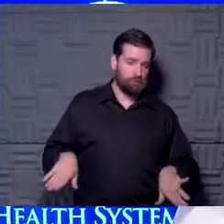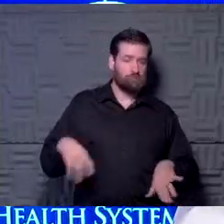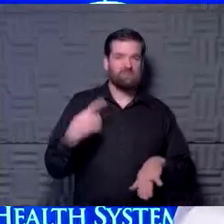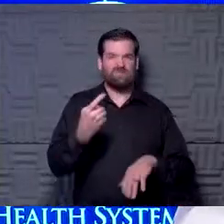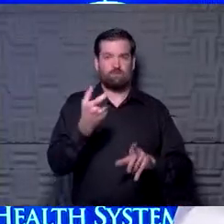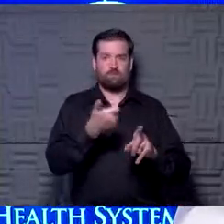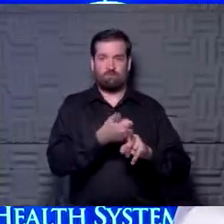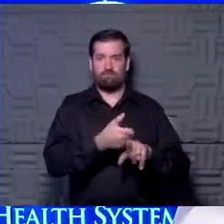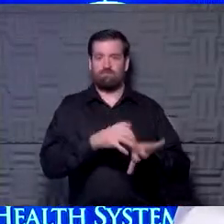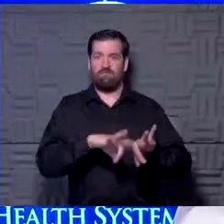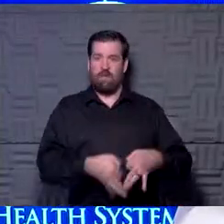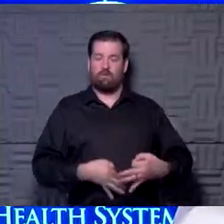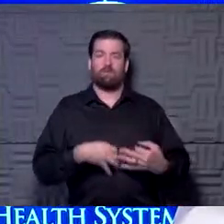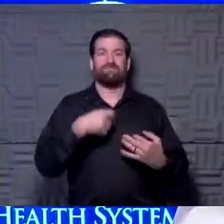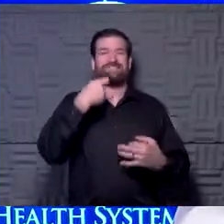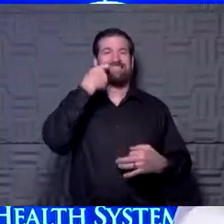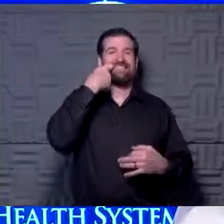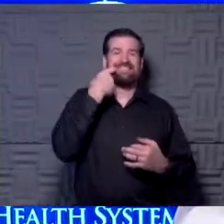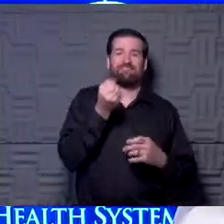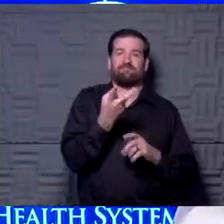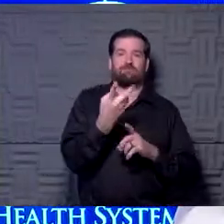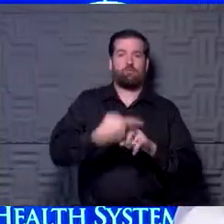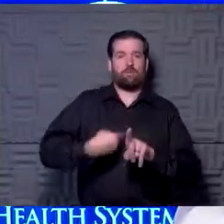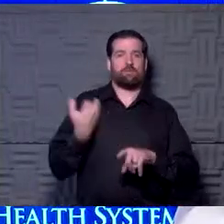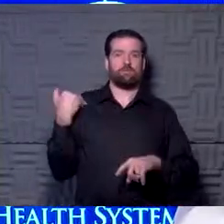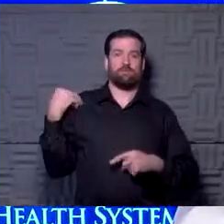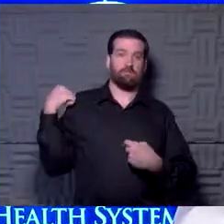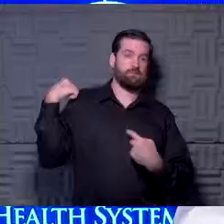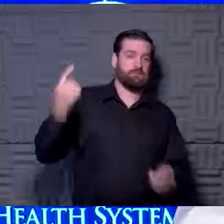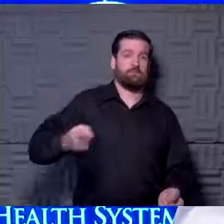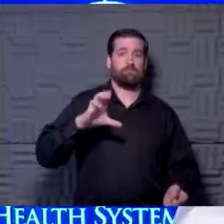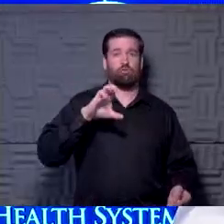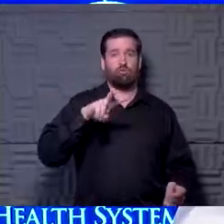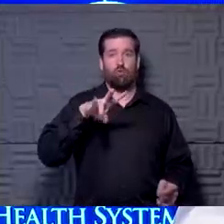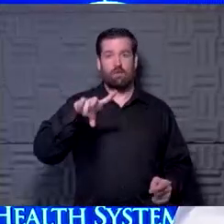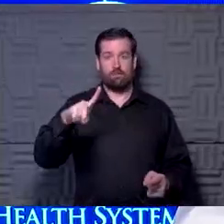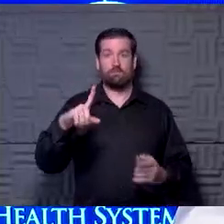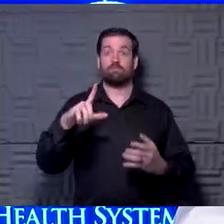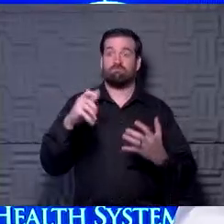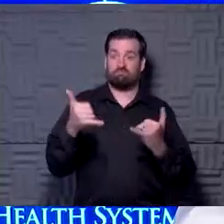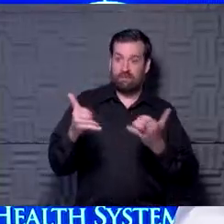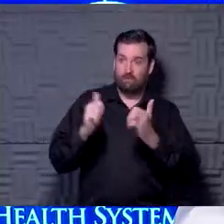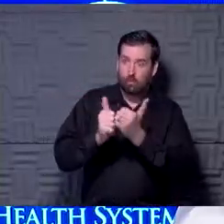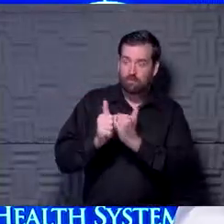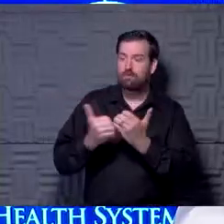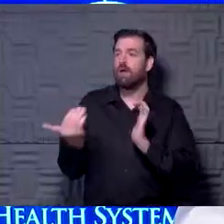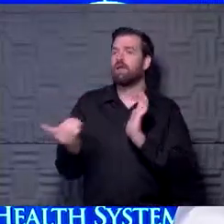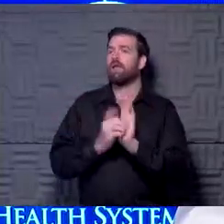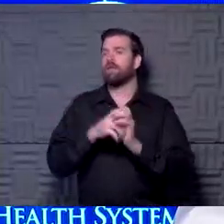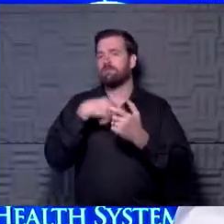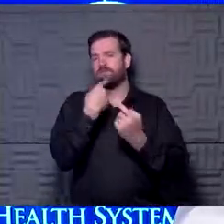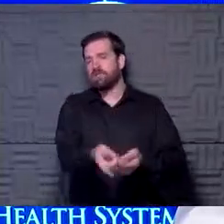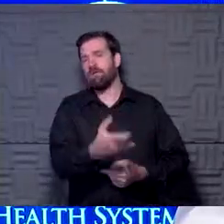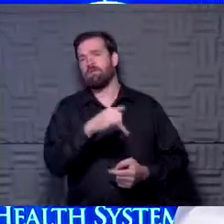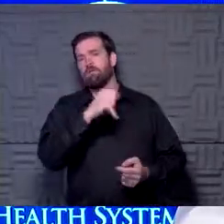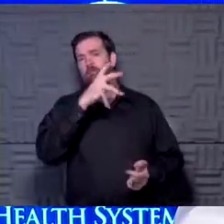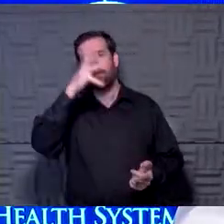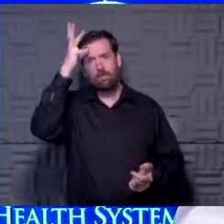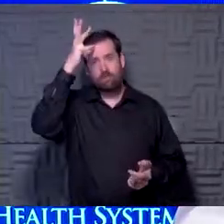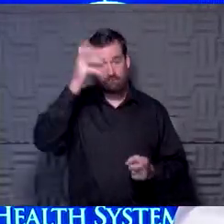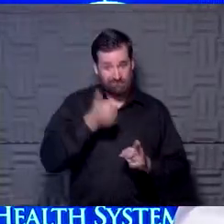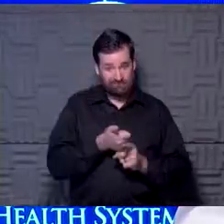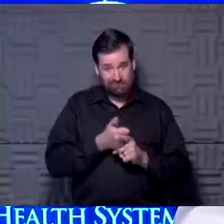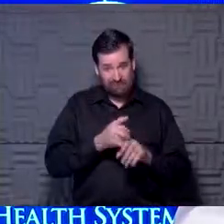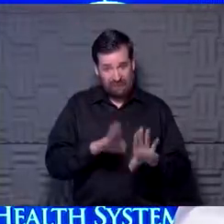had COVID a couple months ago and are getting ready to go back to school and they play a sport. So just again, what would you say to that parent about whether or not their